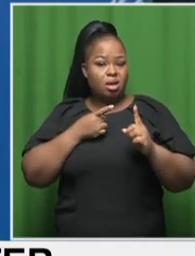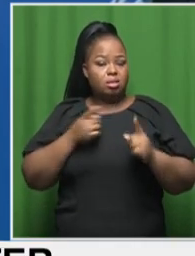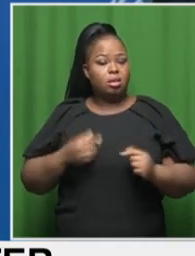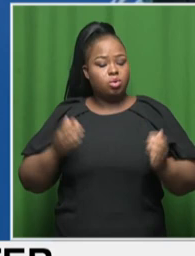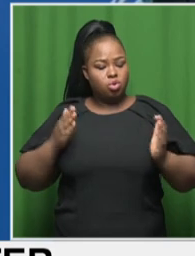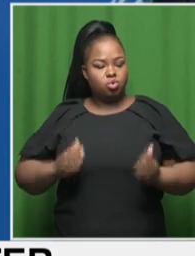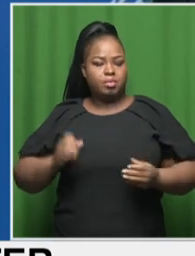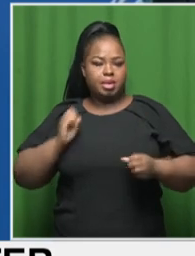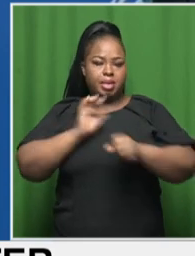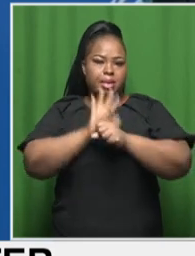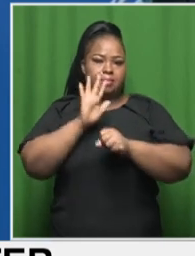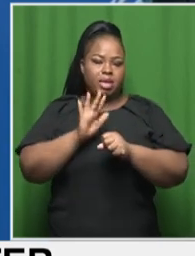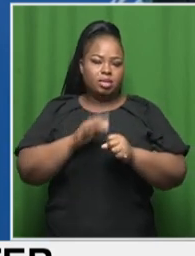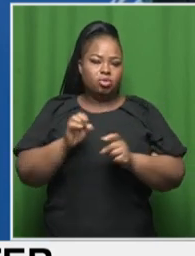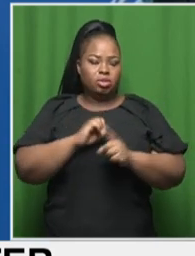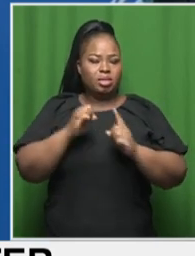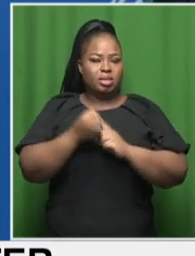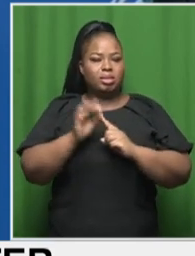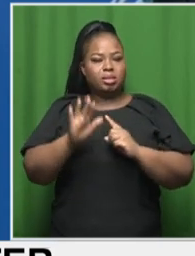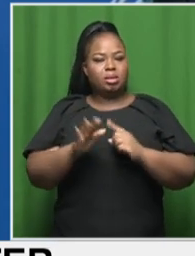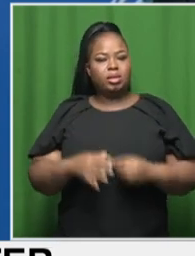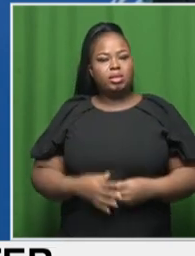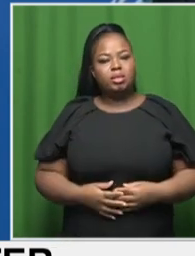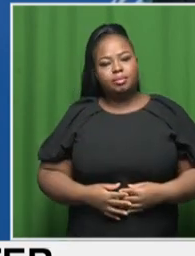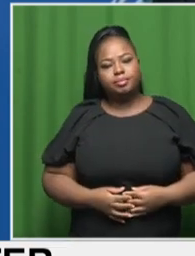human impact will put society at risk.